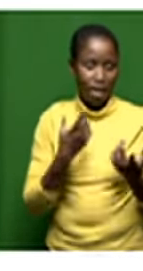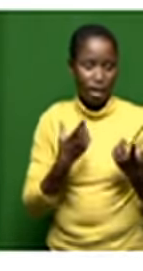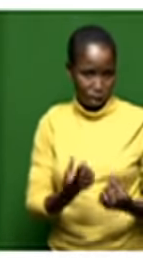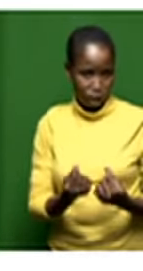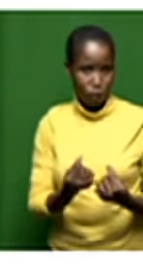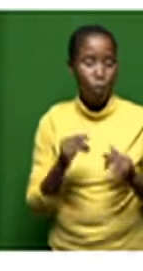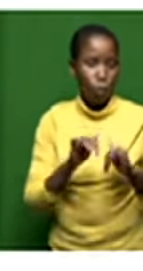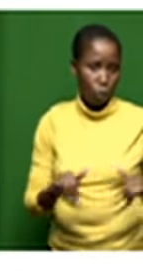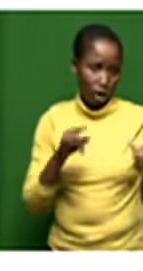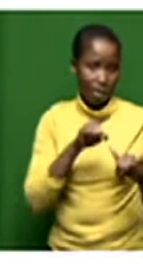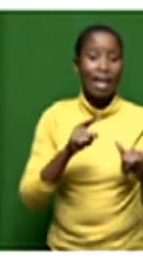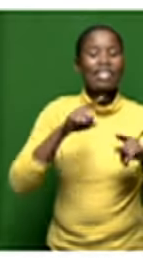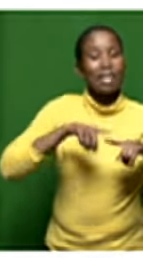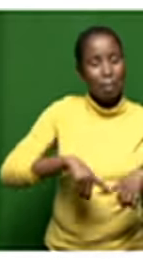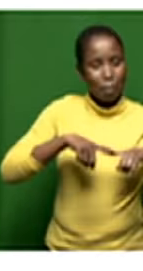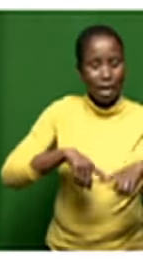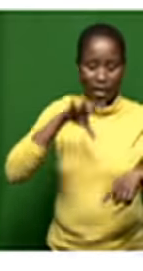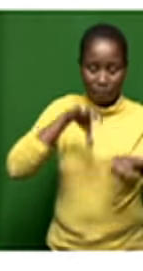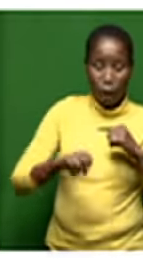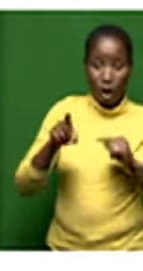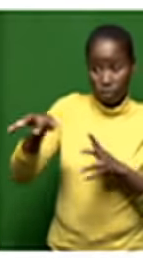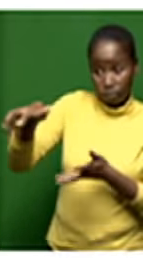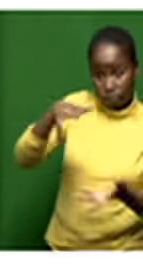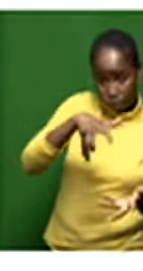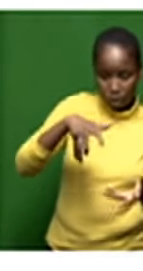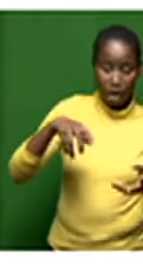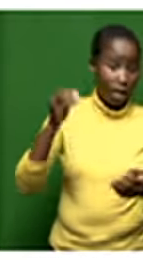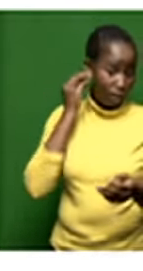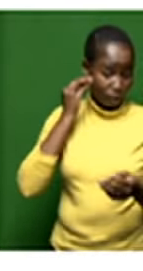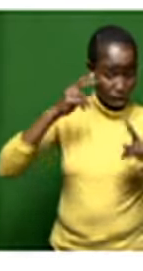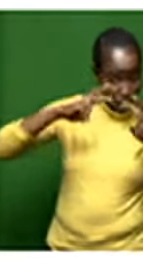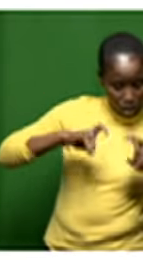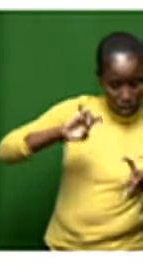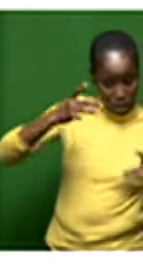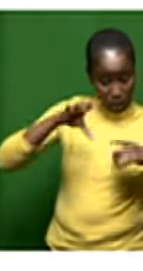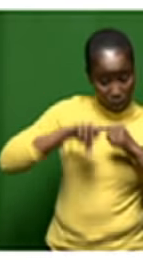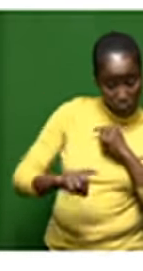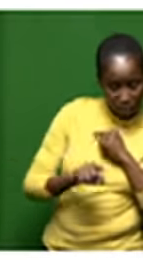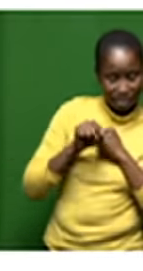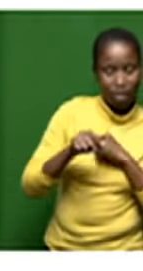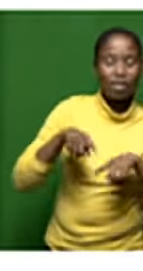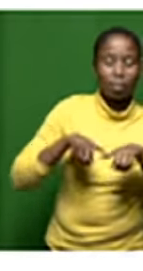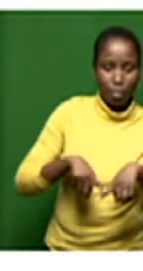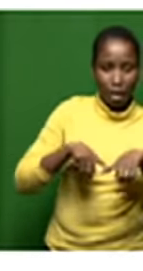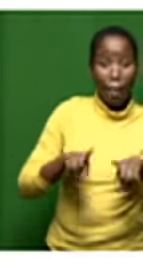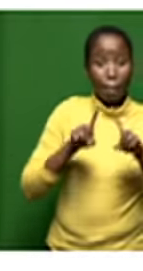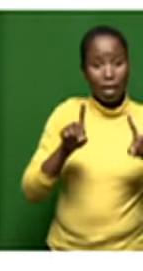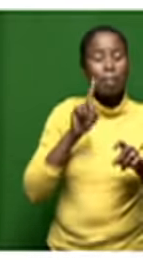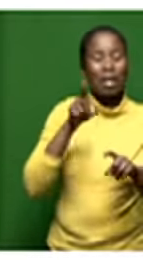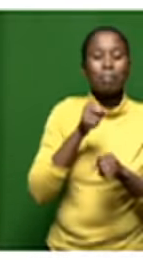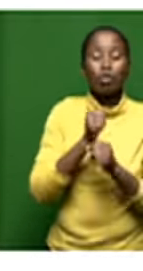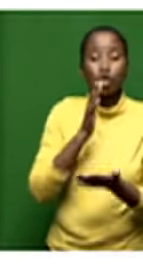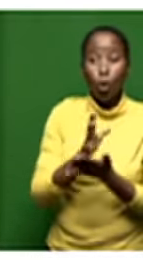depending on what they find in the due diligence but as per the announcement yesterday you will have understood that they are comfortable with how the due diligence